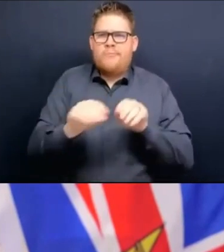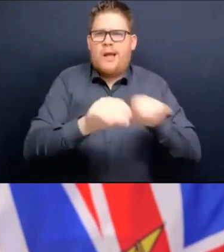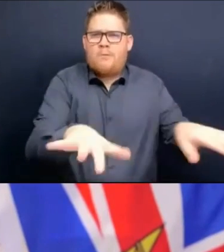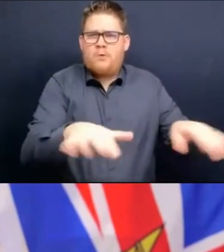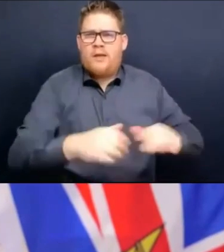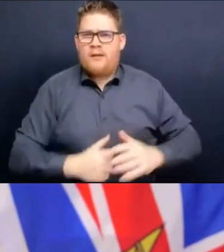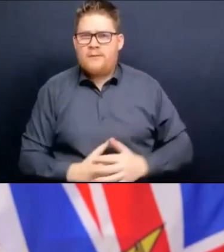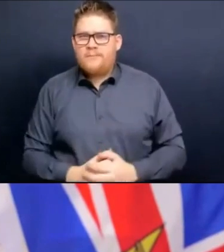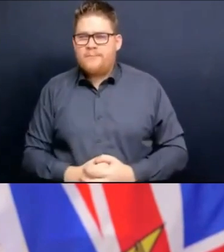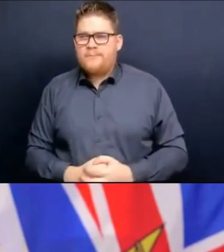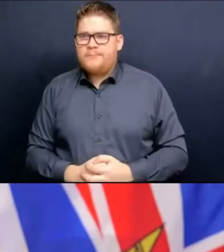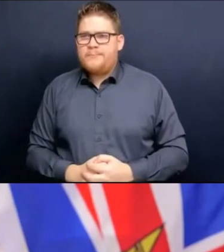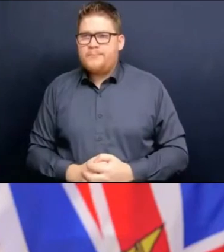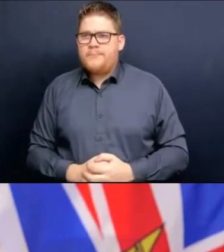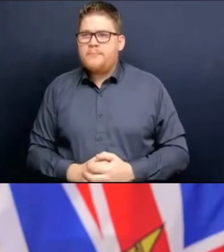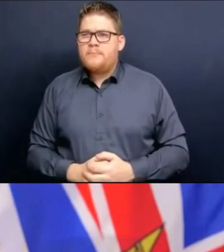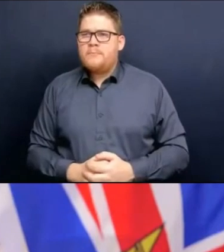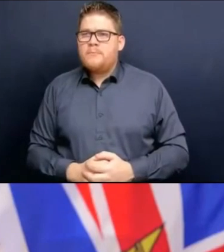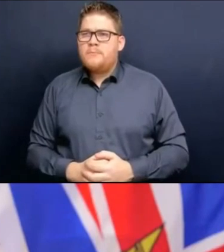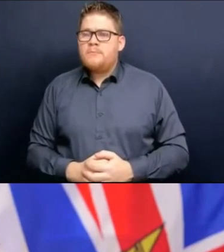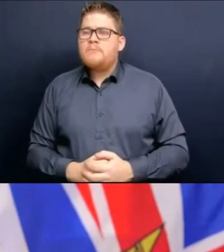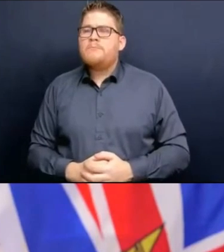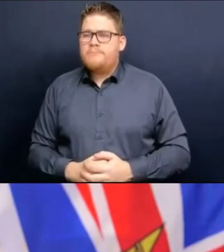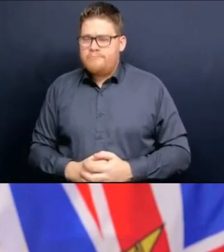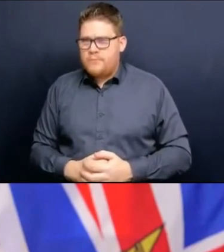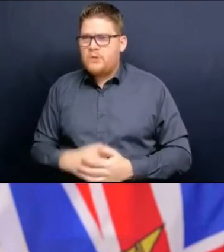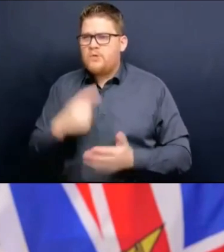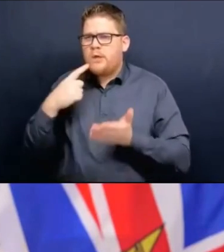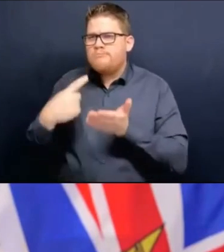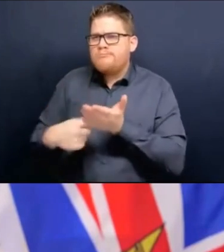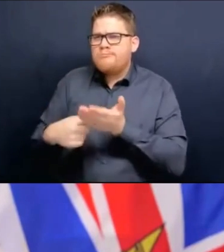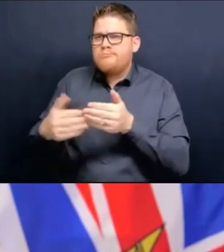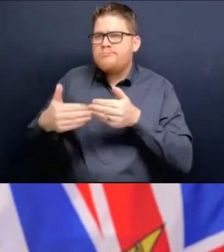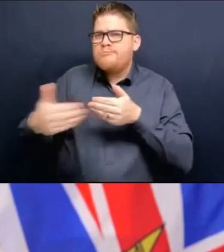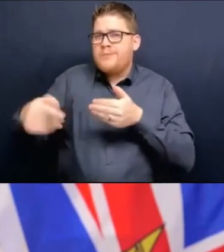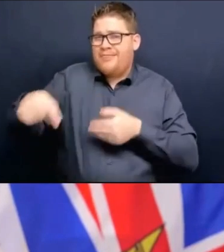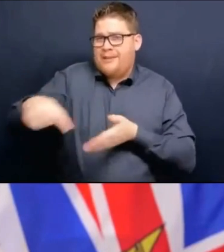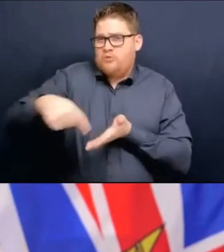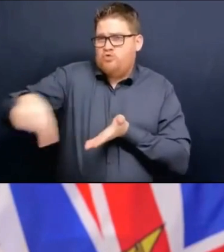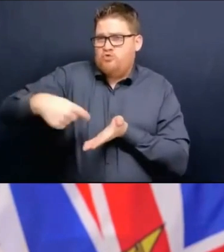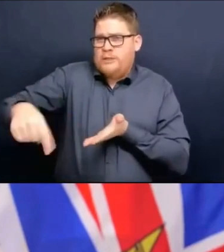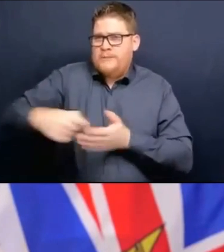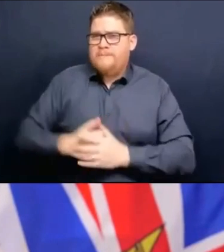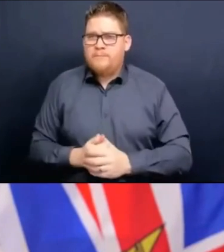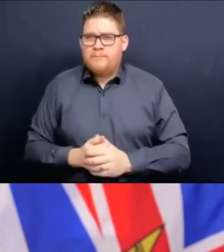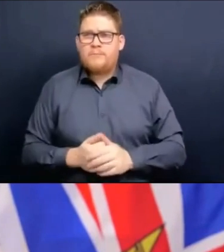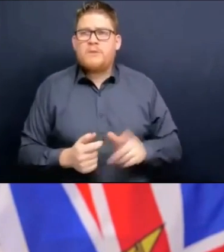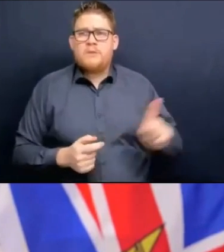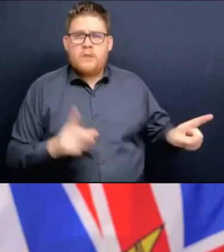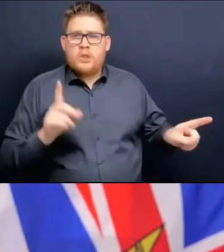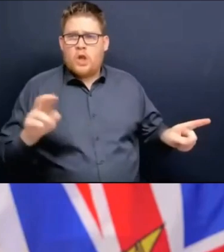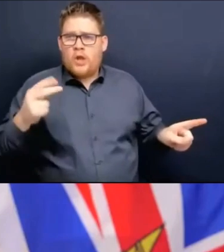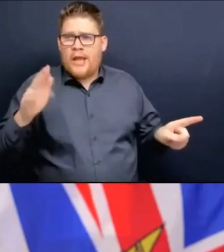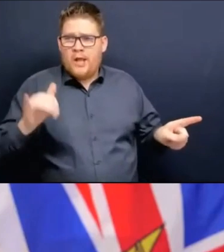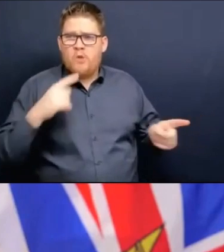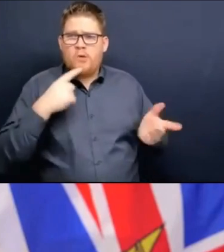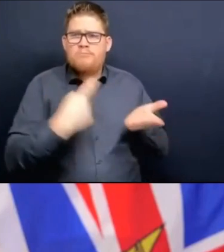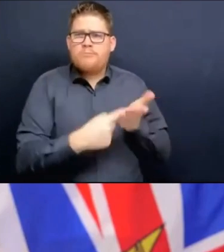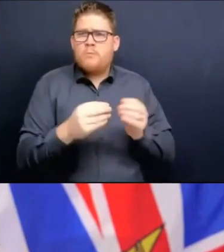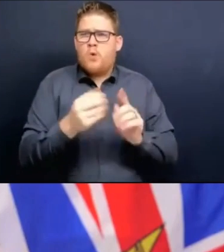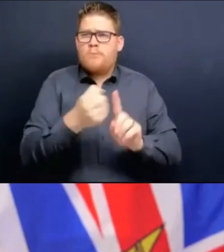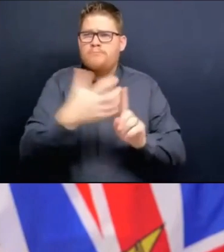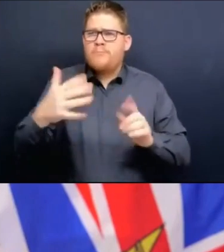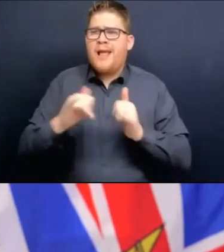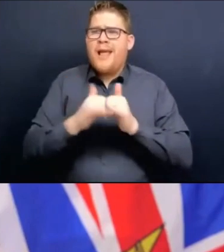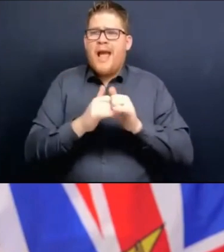over the next week and Dr. Henry and I will have more to say on the distribution over the next week. With respect to the impact of